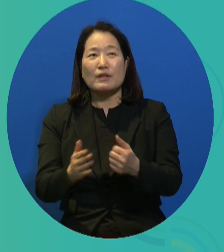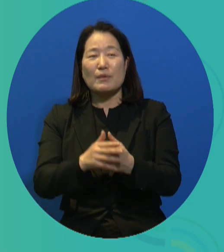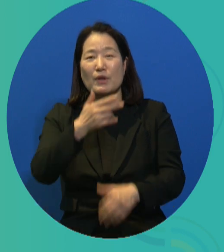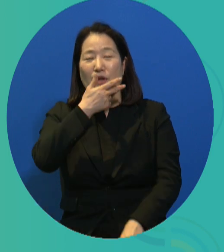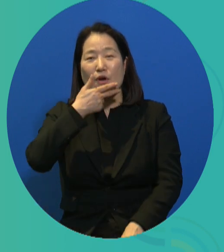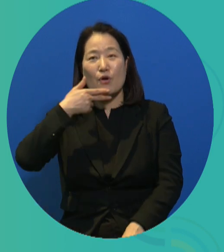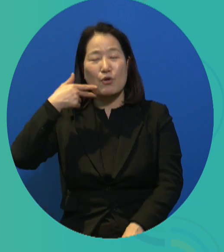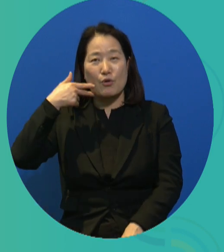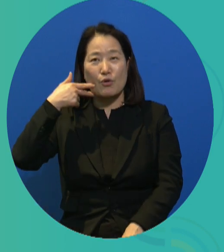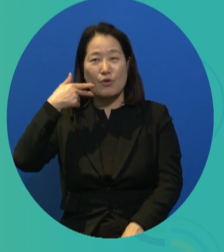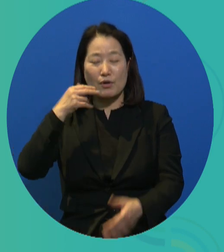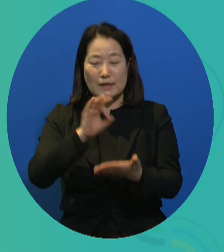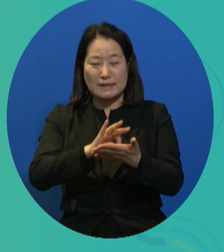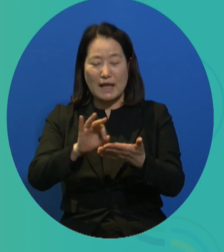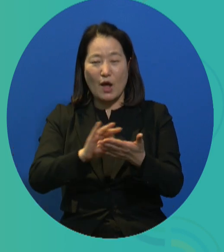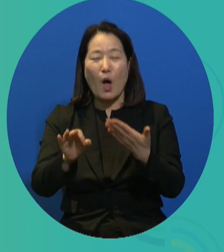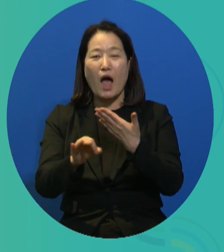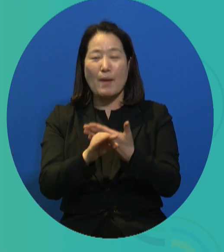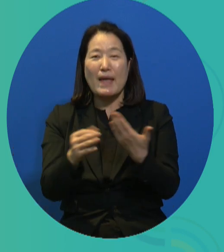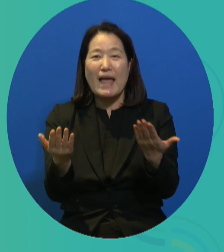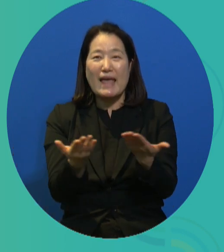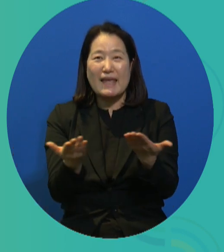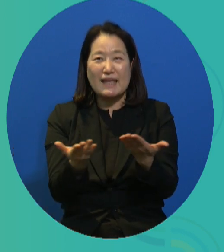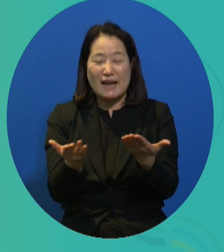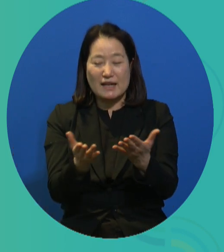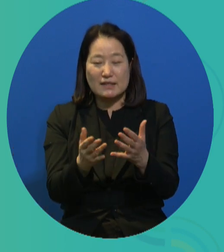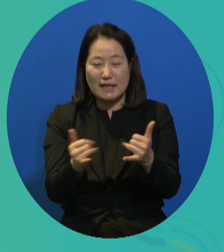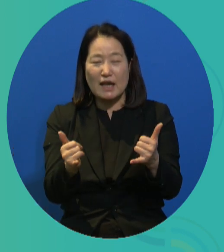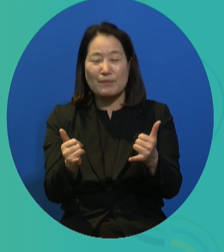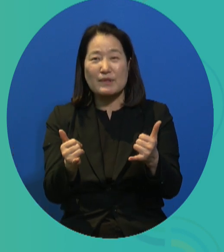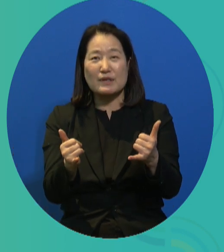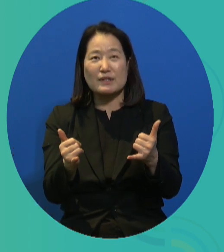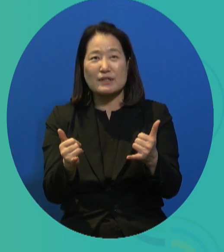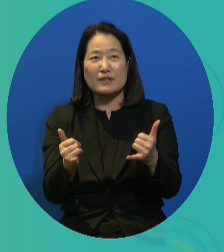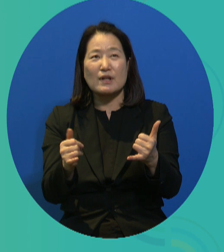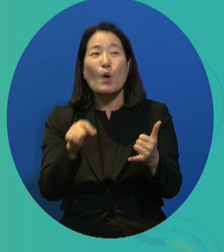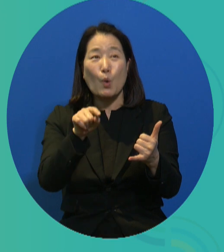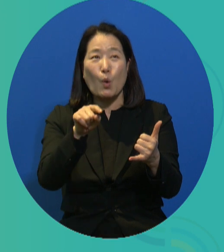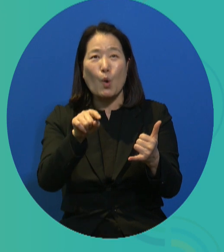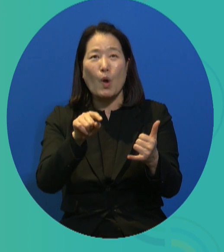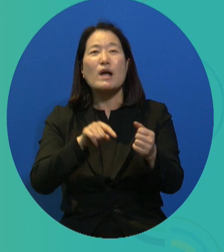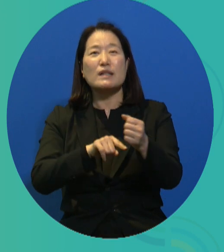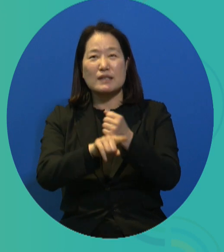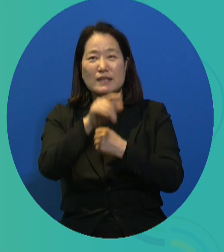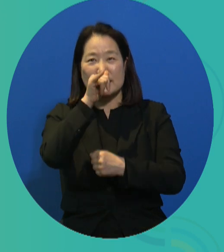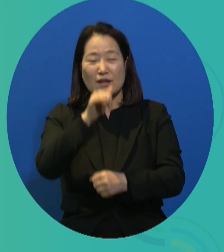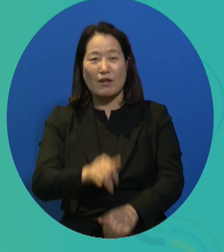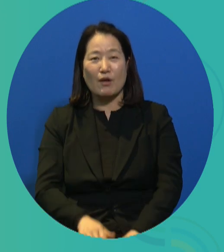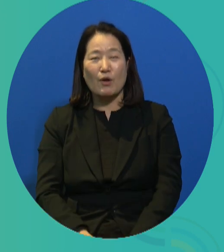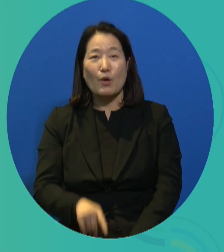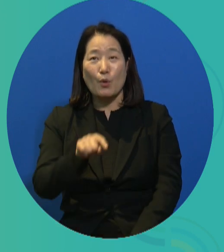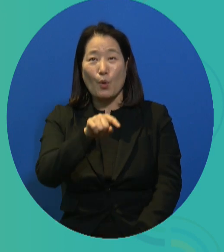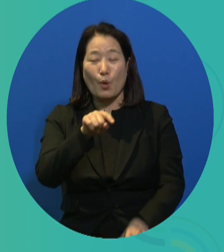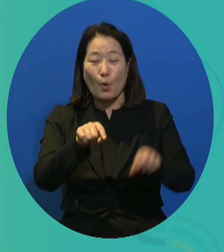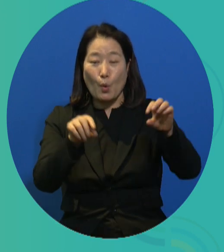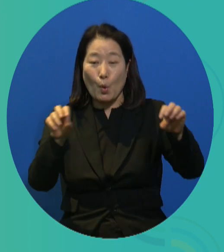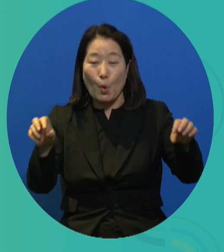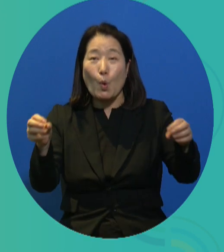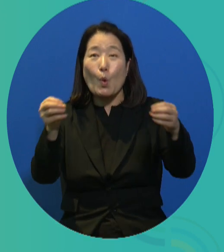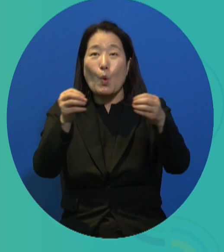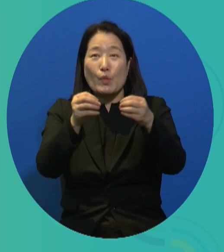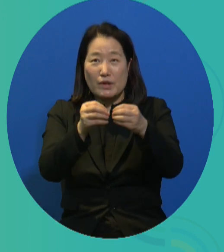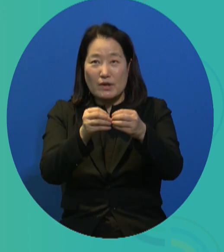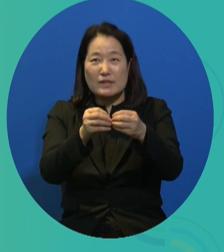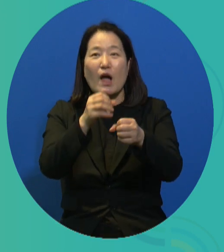precarious is an unstable. And as you know, in the English language, the word proletariat